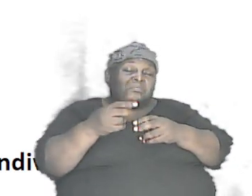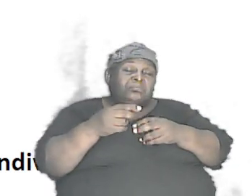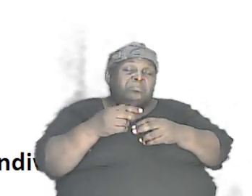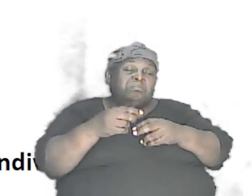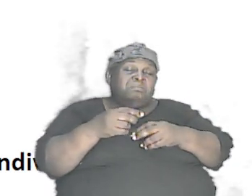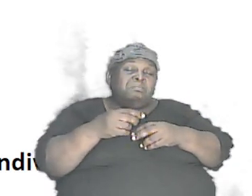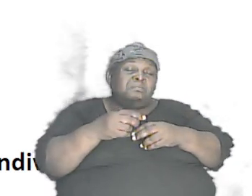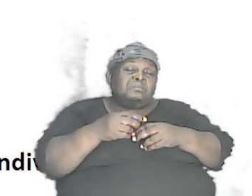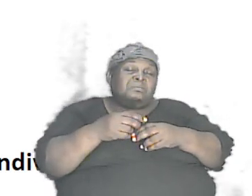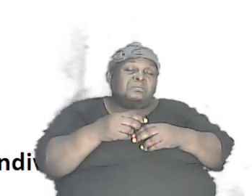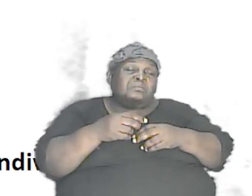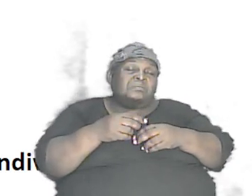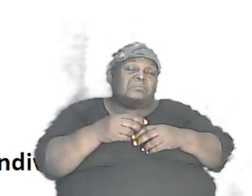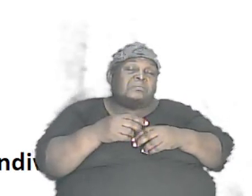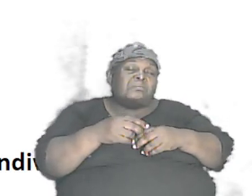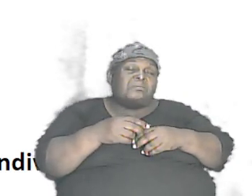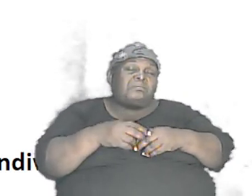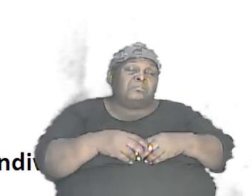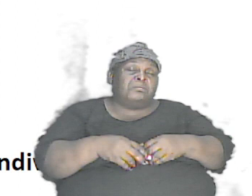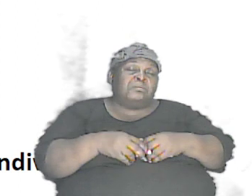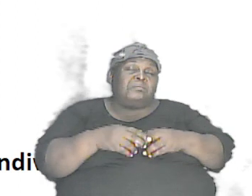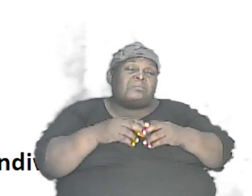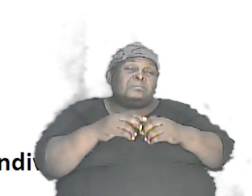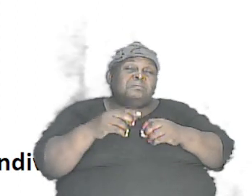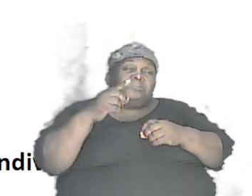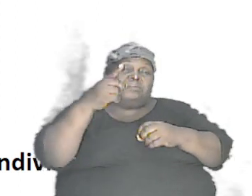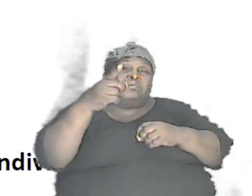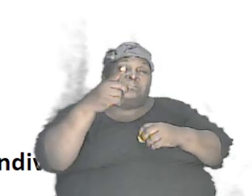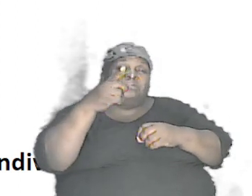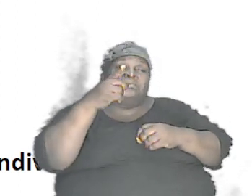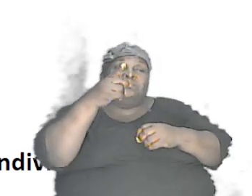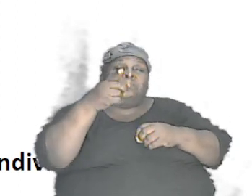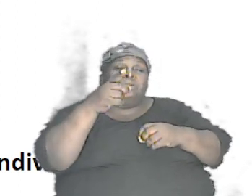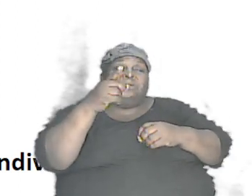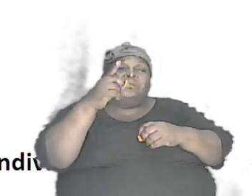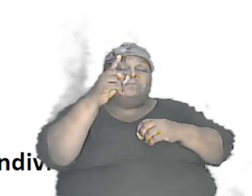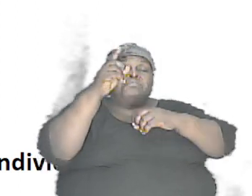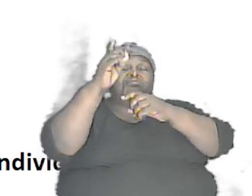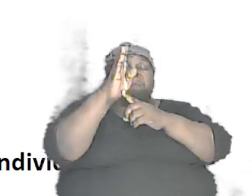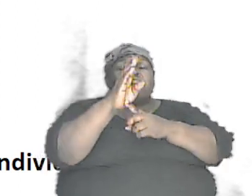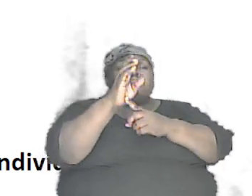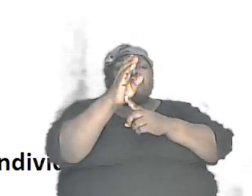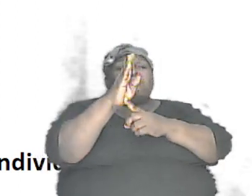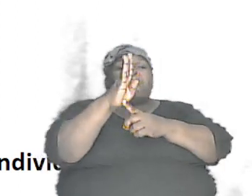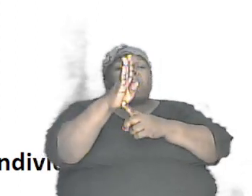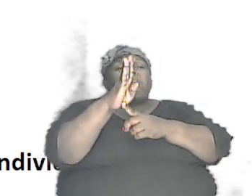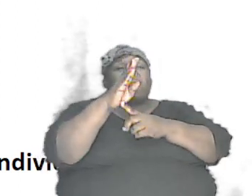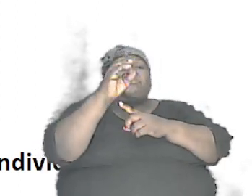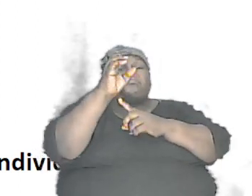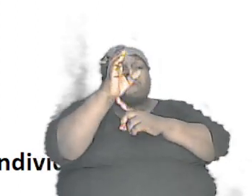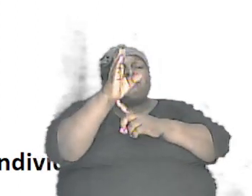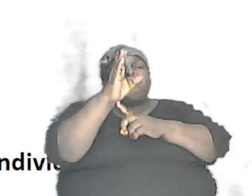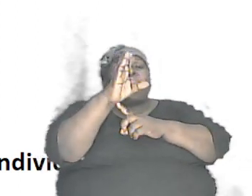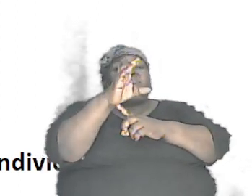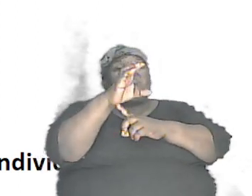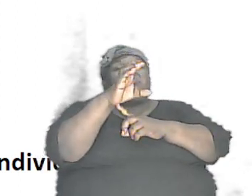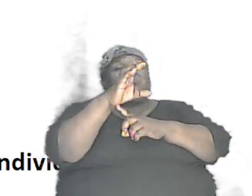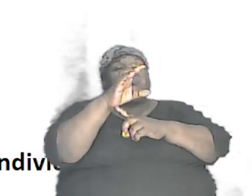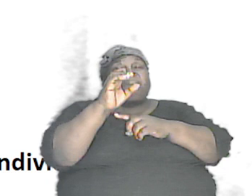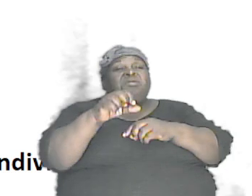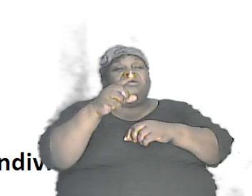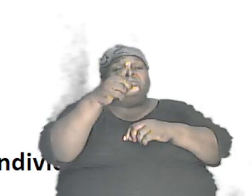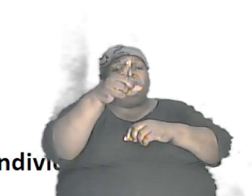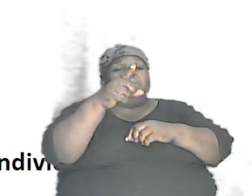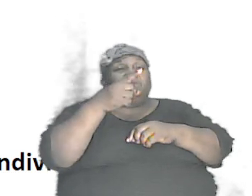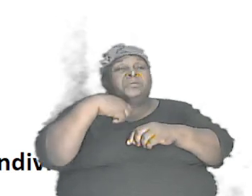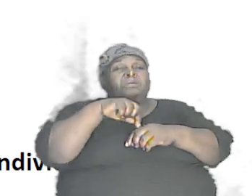with the capital A's, that's the one, right, and the capital B and the capital C, good, that's the one that we